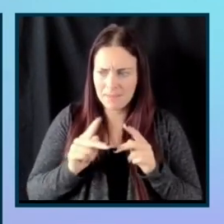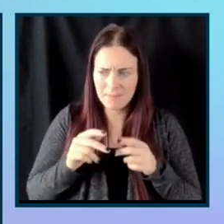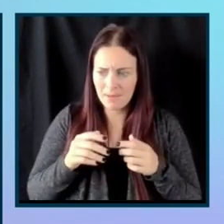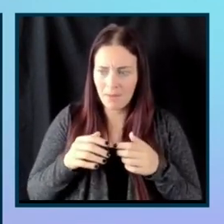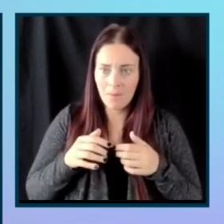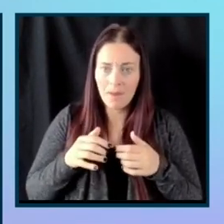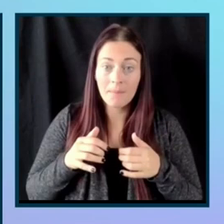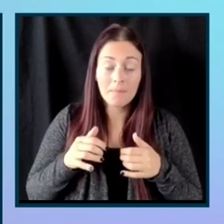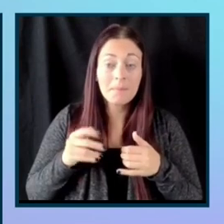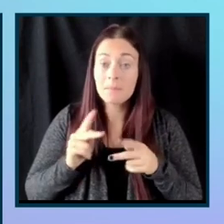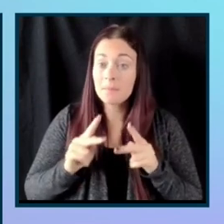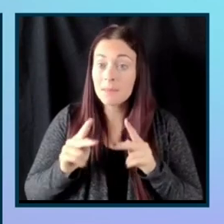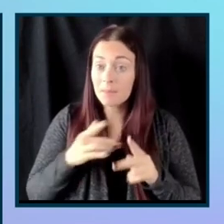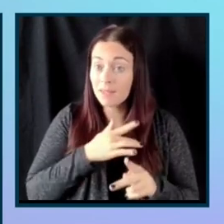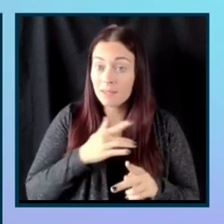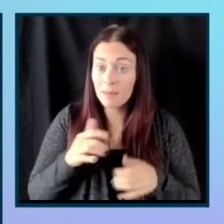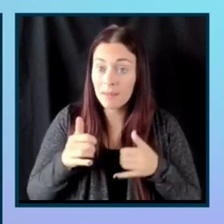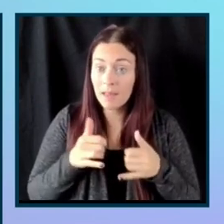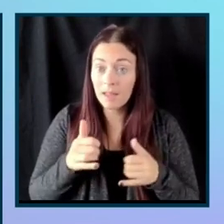launch.